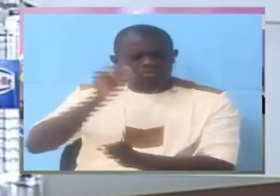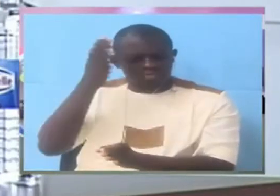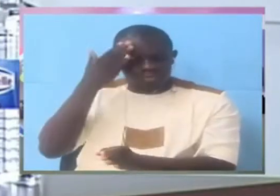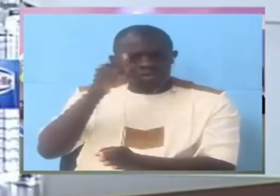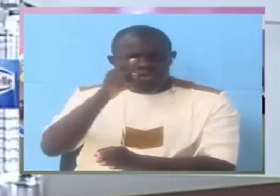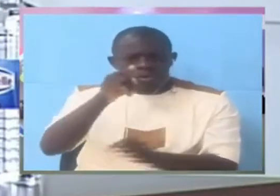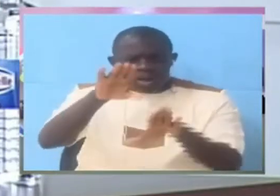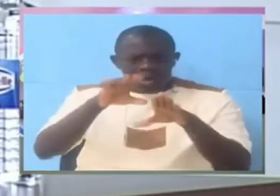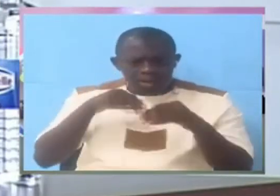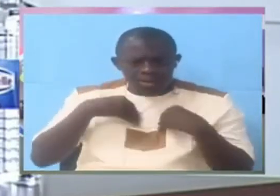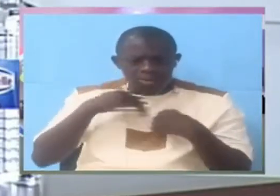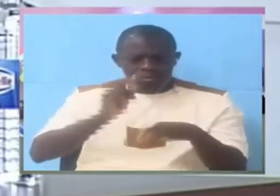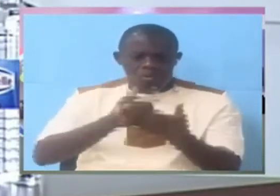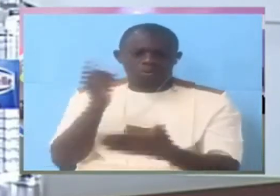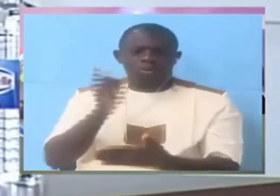been the